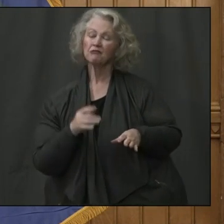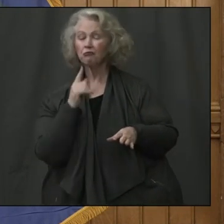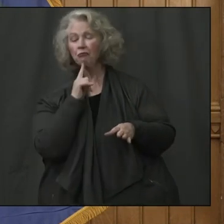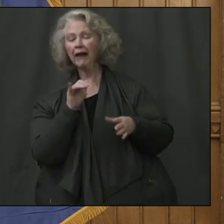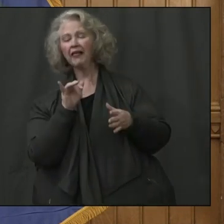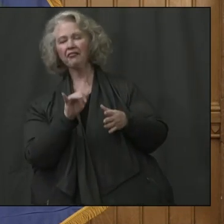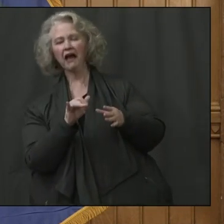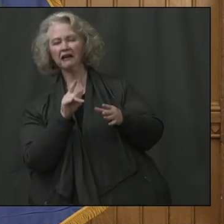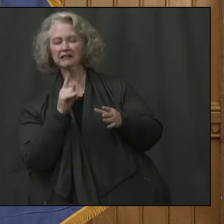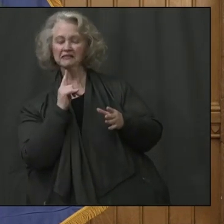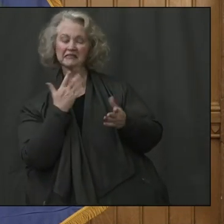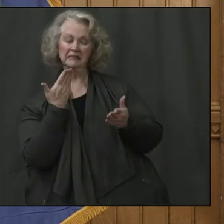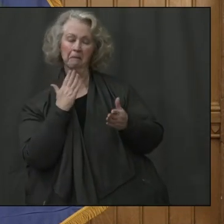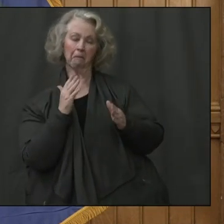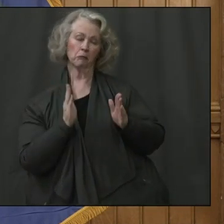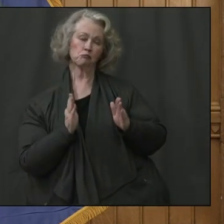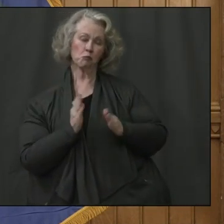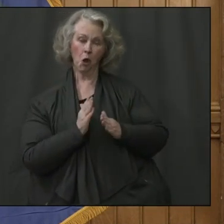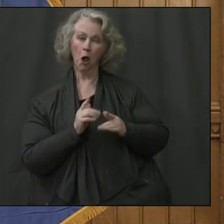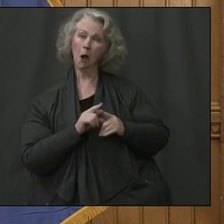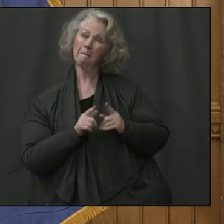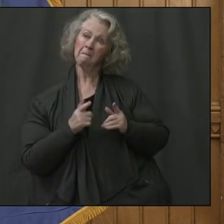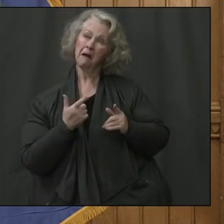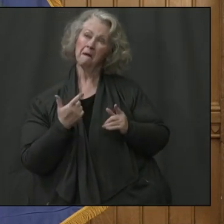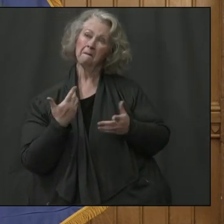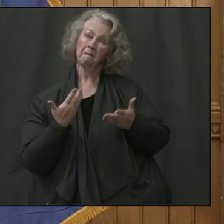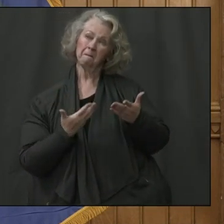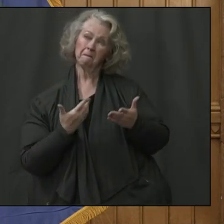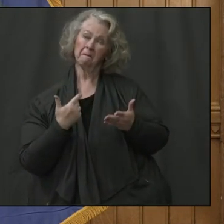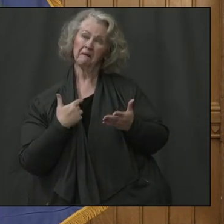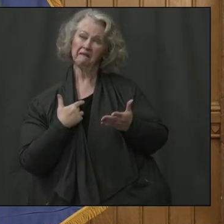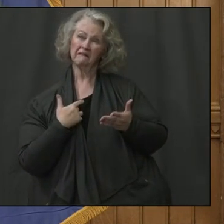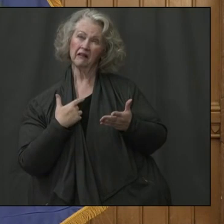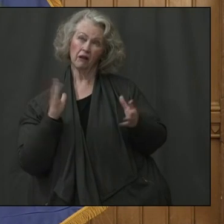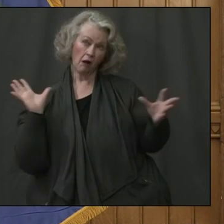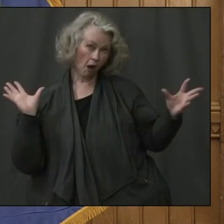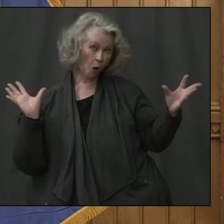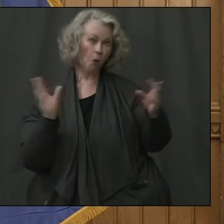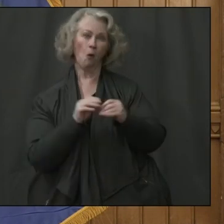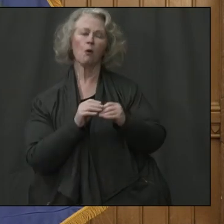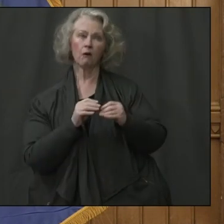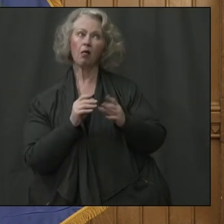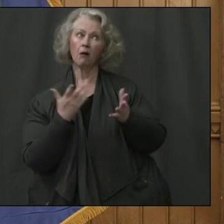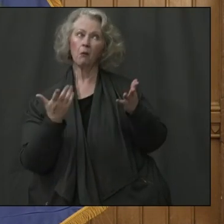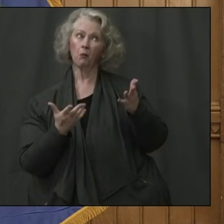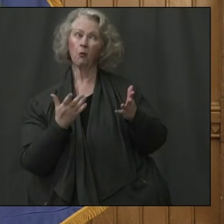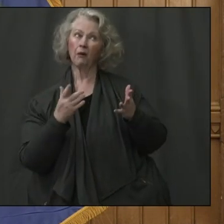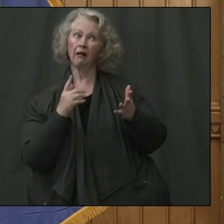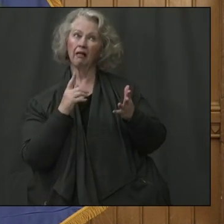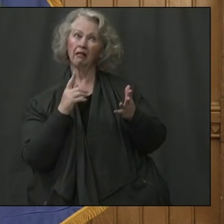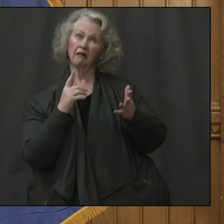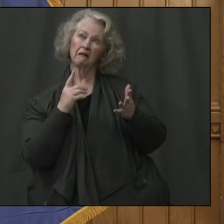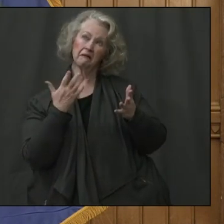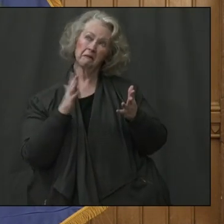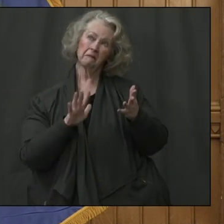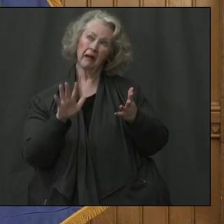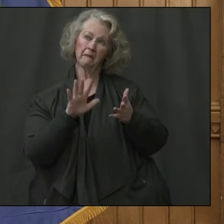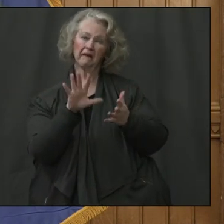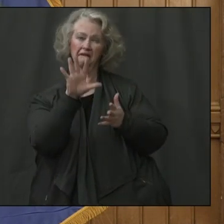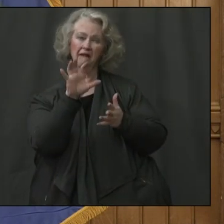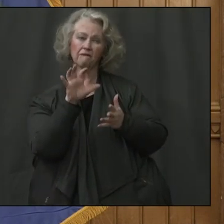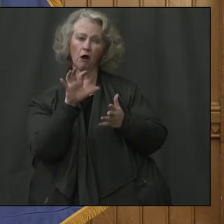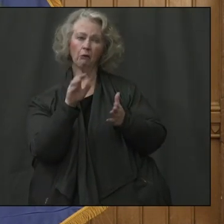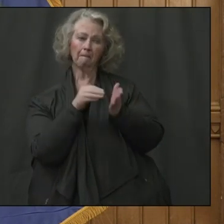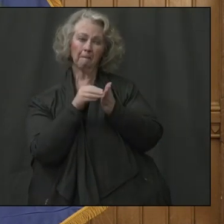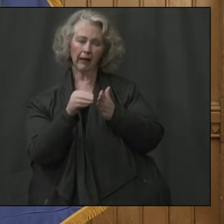I think, um, Melissa will tell you, we're probably looking at about $500 million now, uh, for the year that ends on June 30.